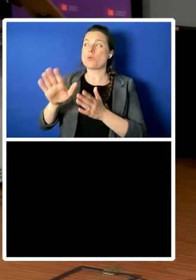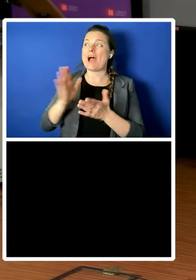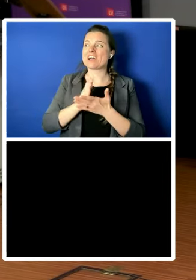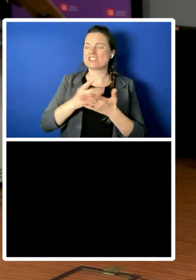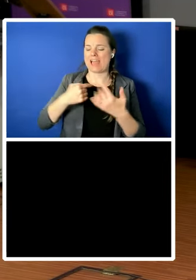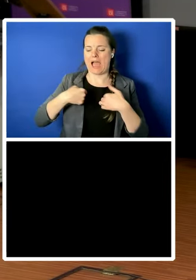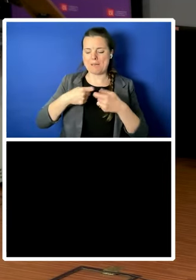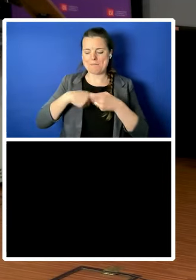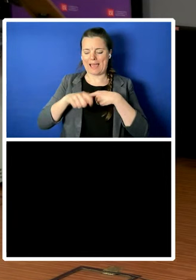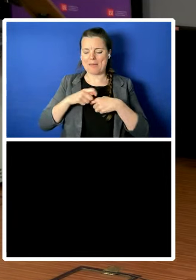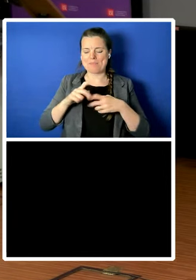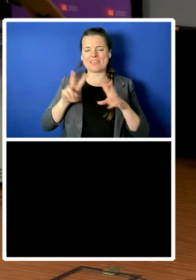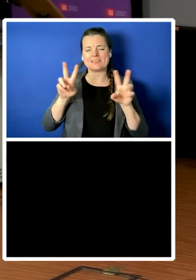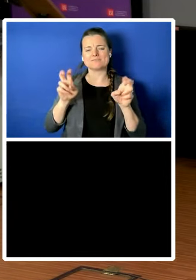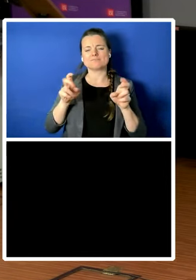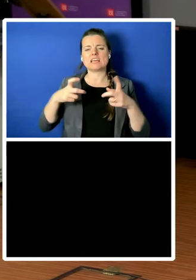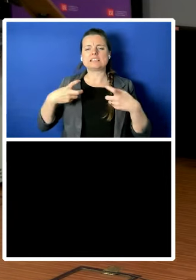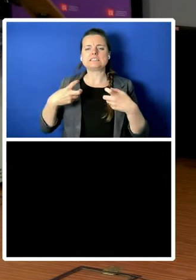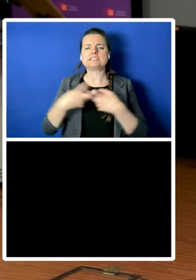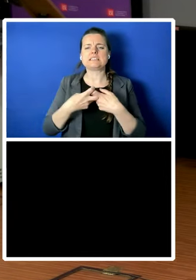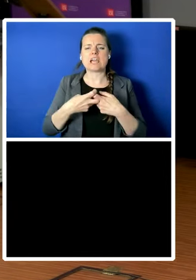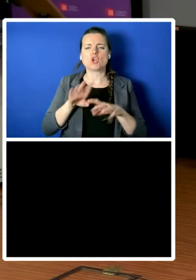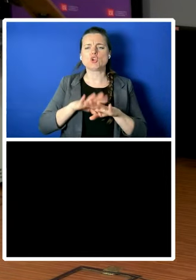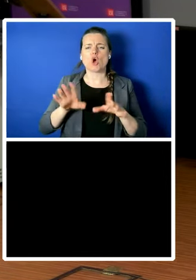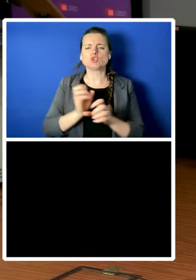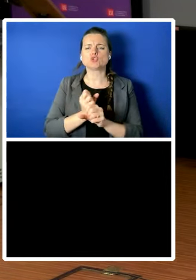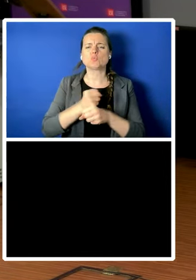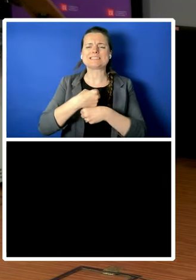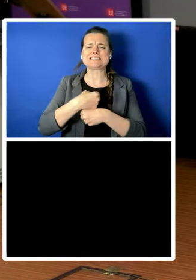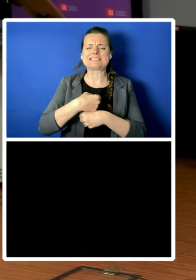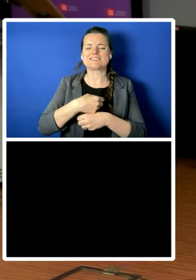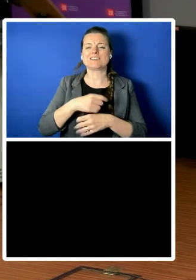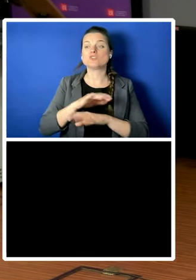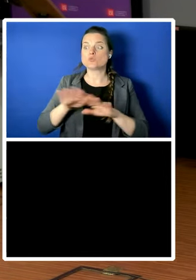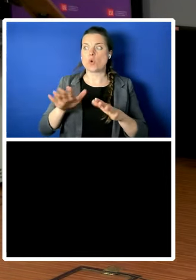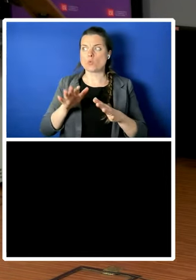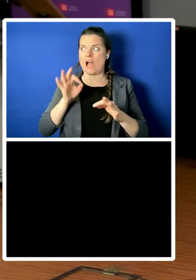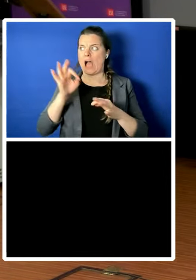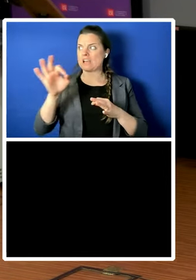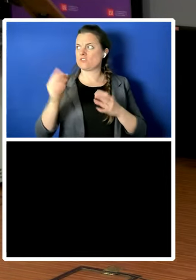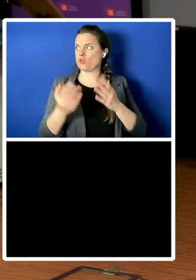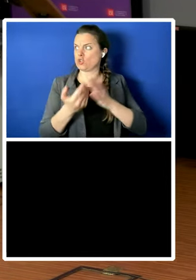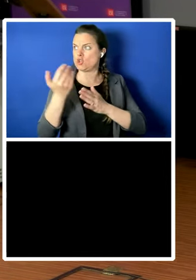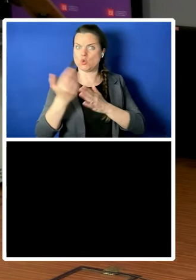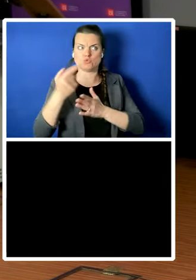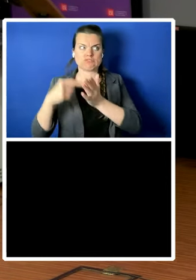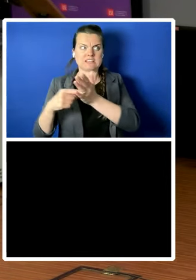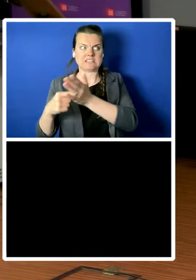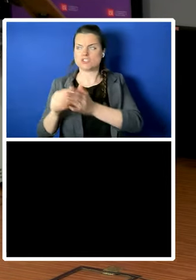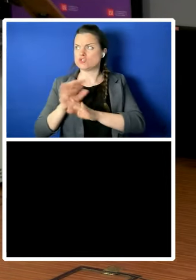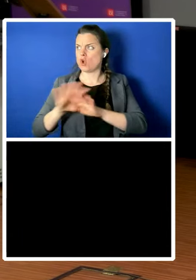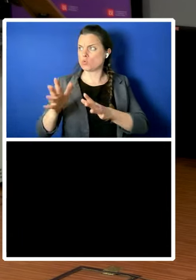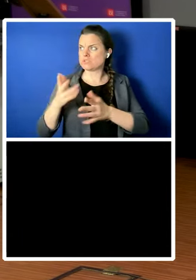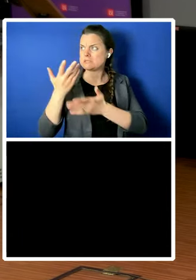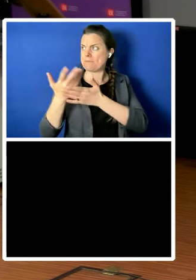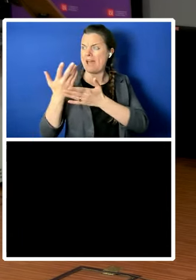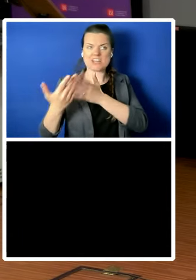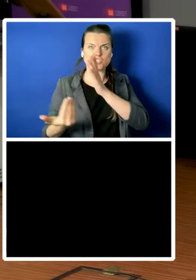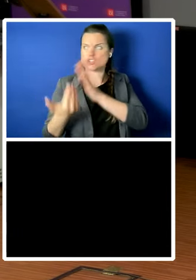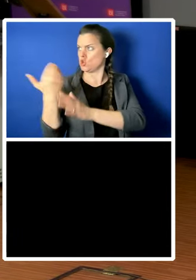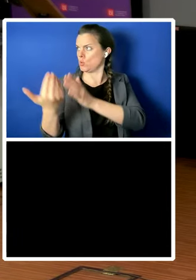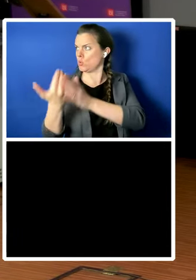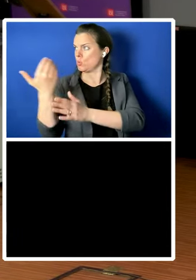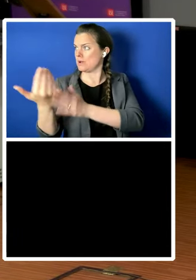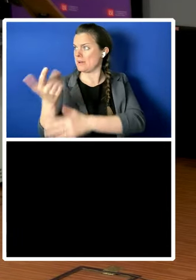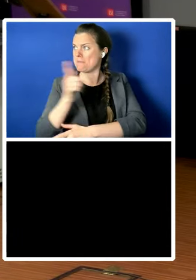approach don't call for any advancement don't call for new treaties use and a new human rights because because the um